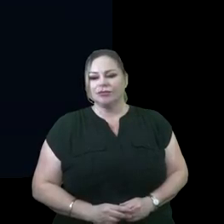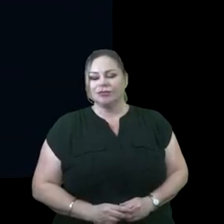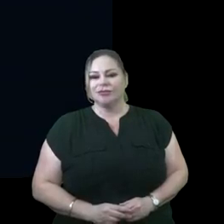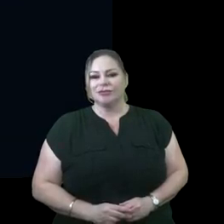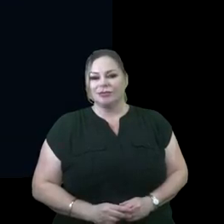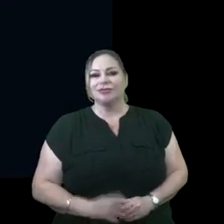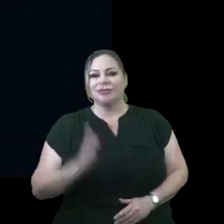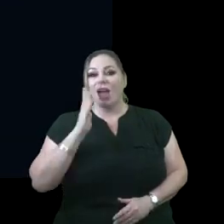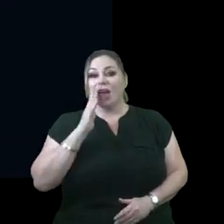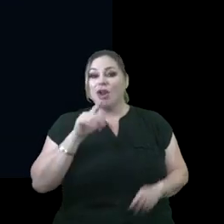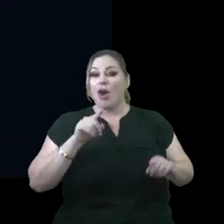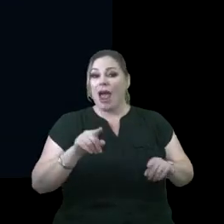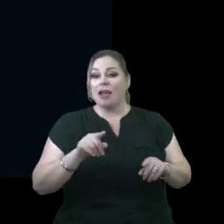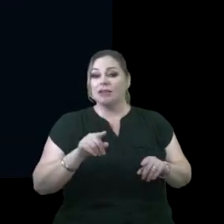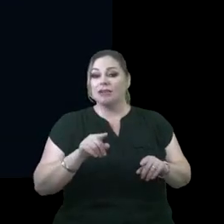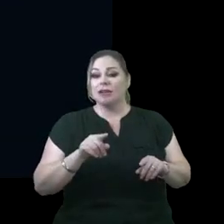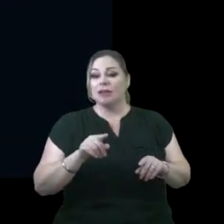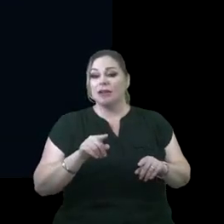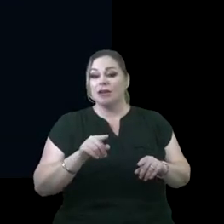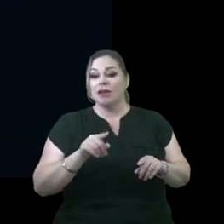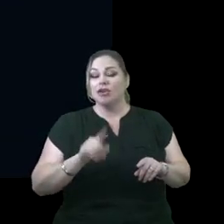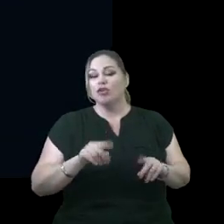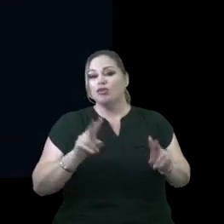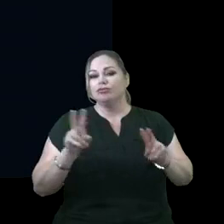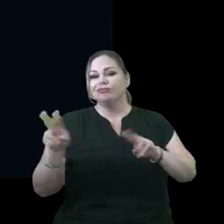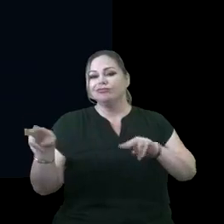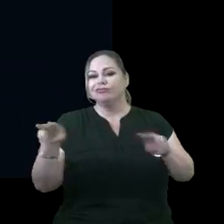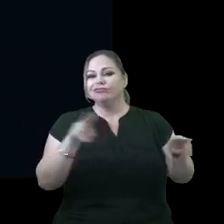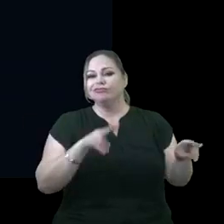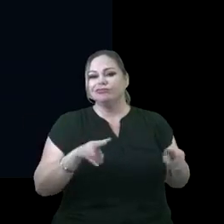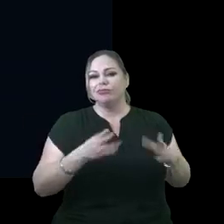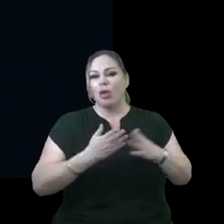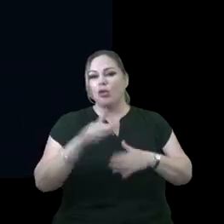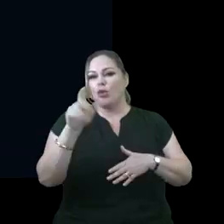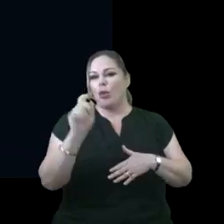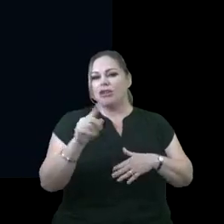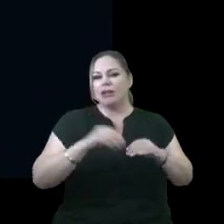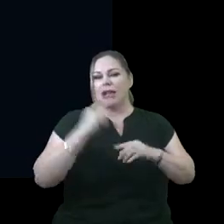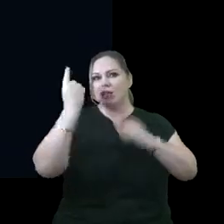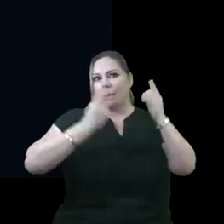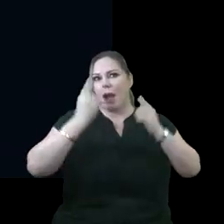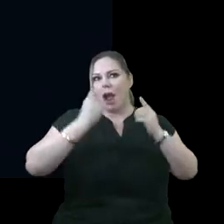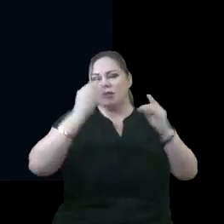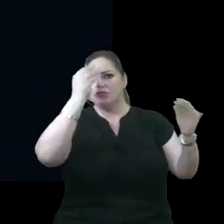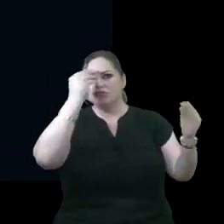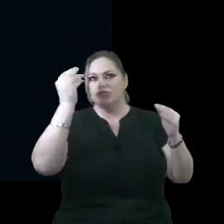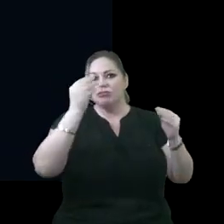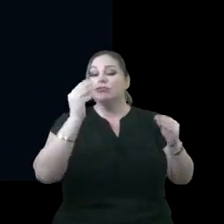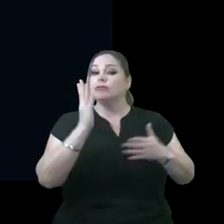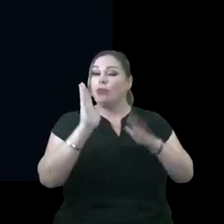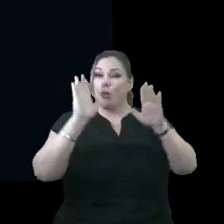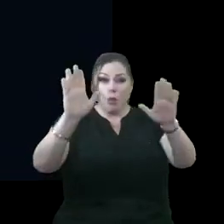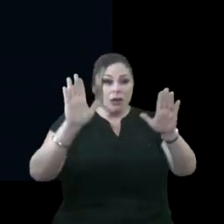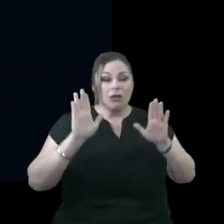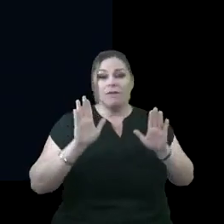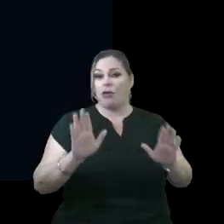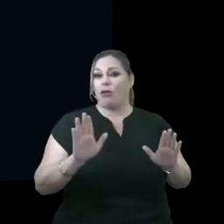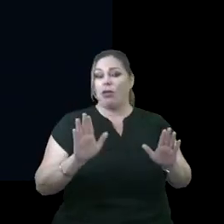So I know as you're toying through this question in your mind, I think we have some wonderful